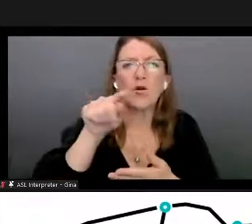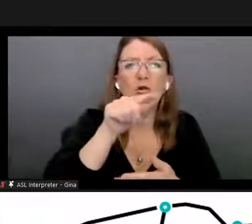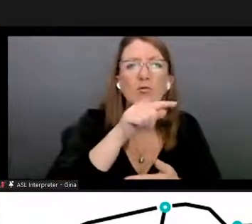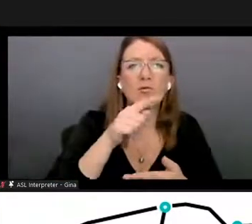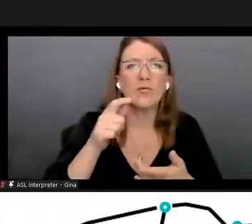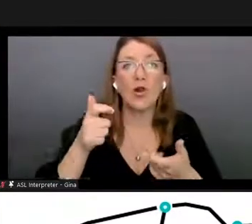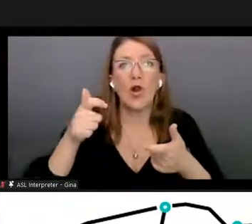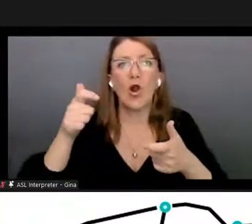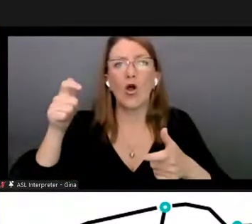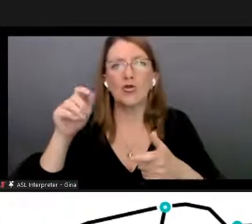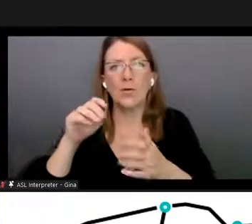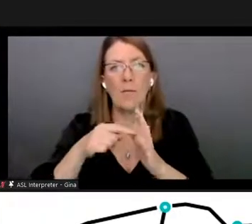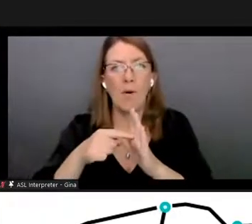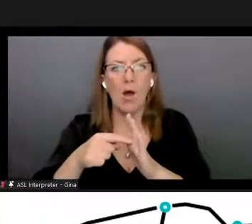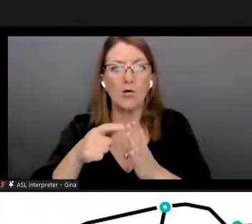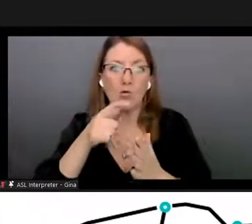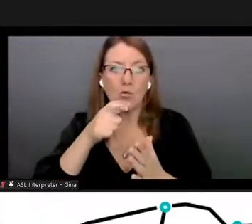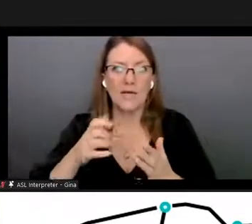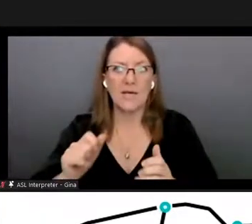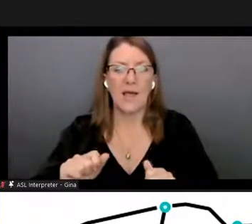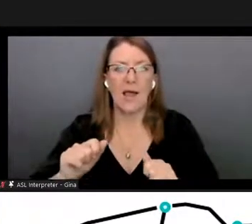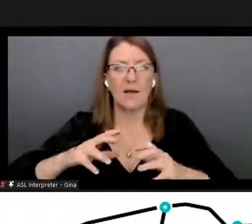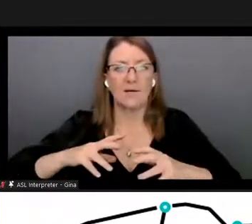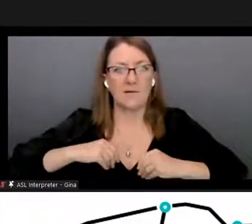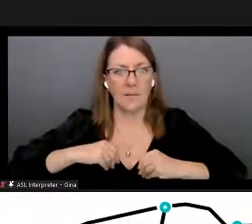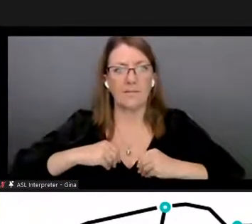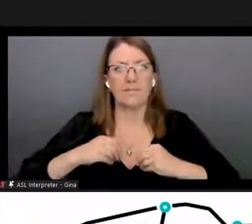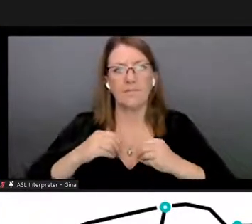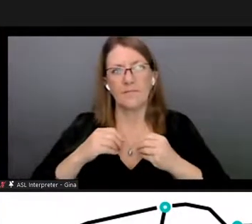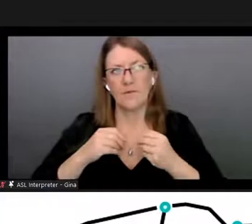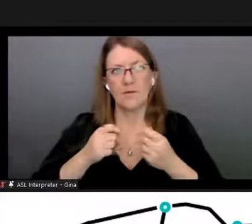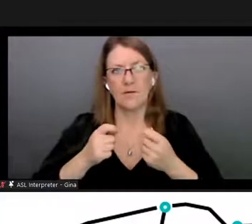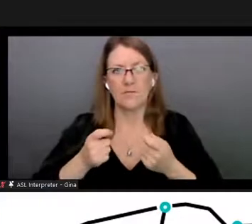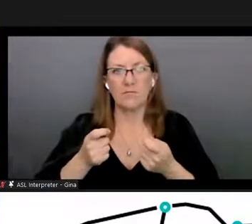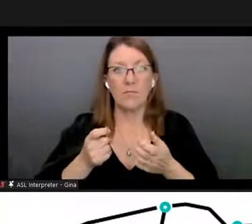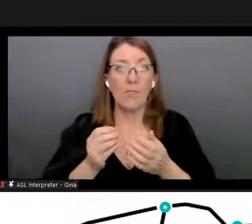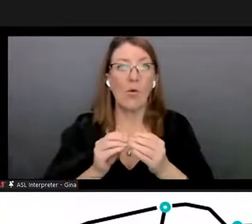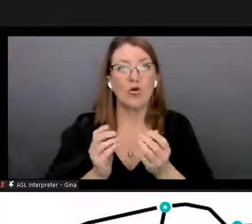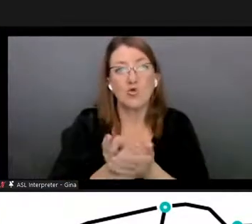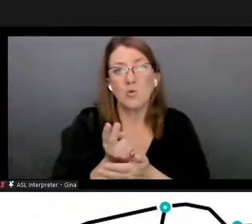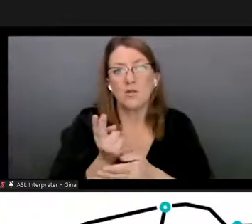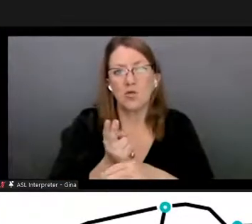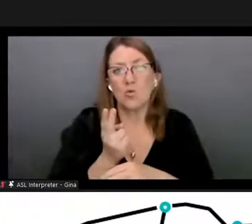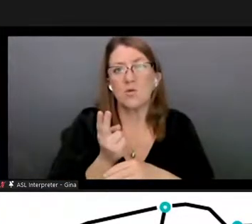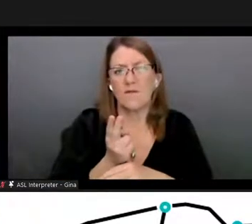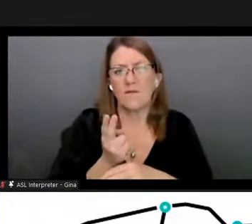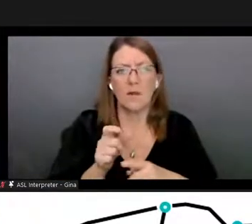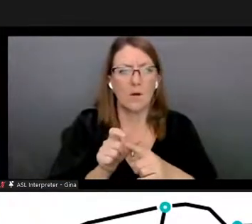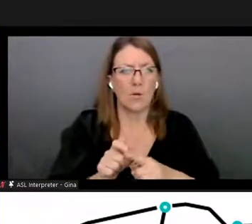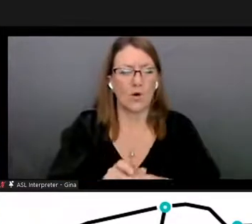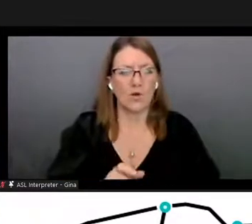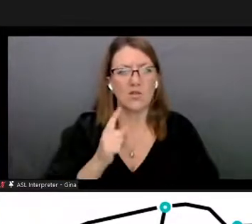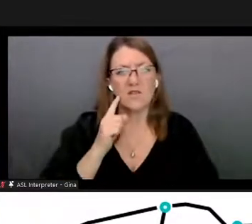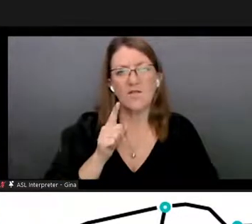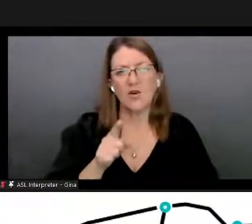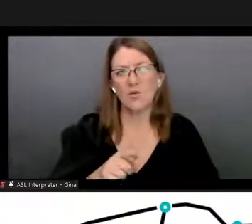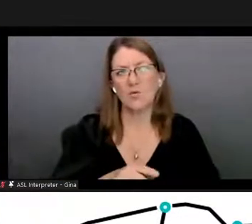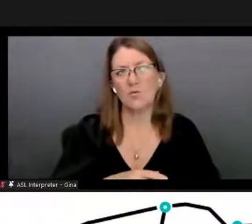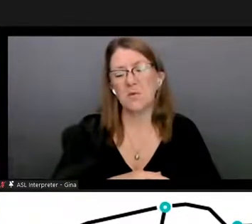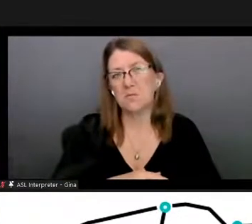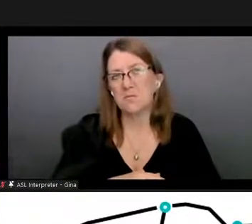models that can detect um different things or maybe more useful things um but um